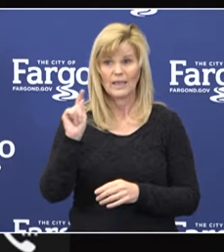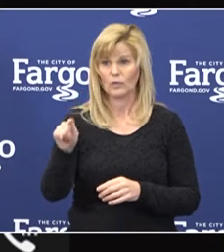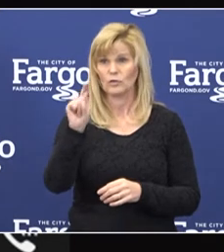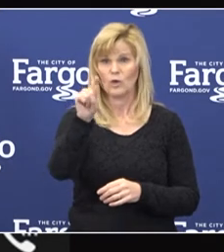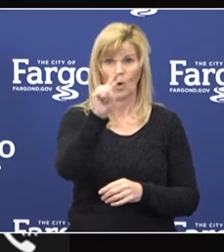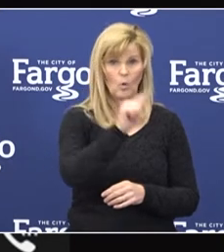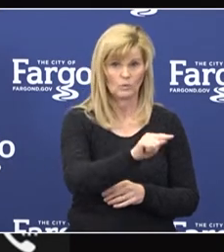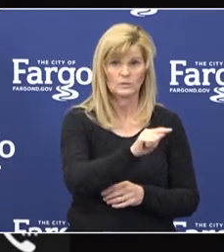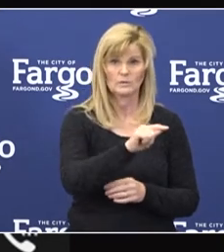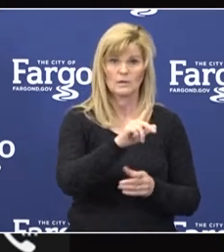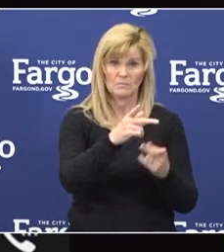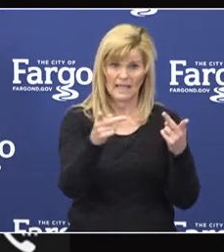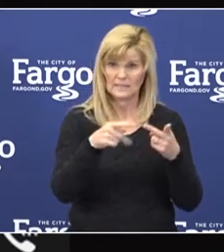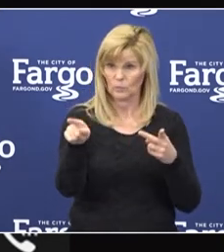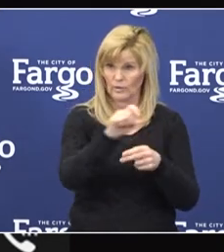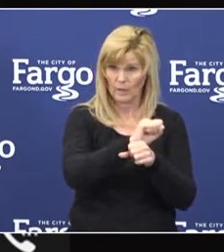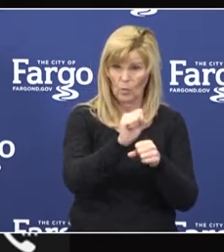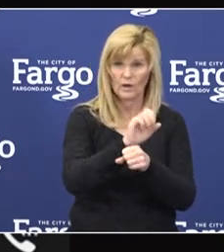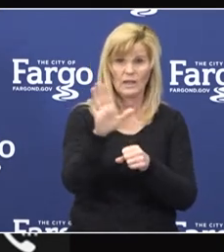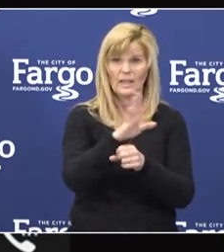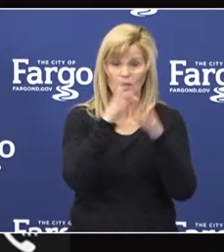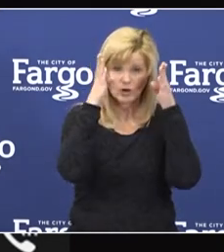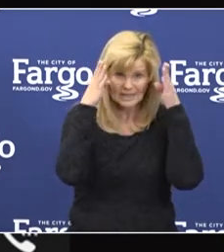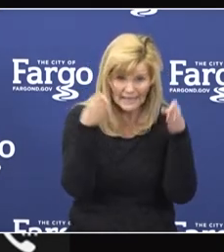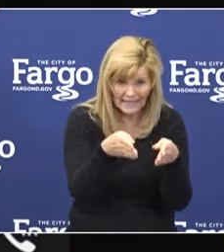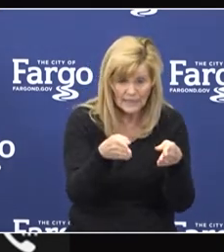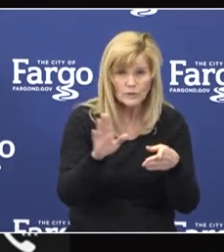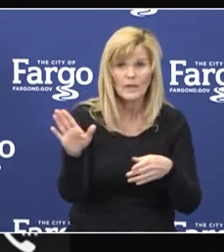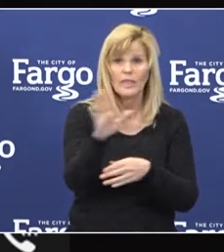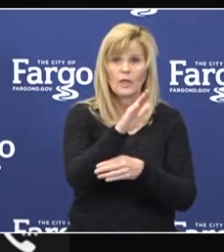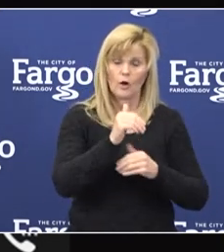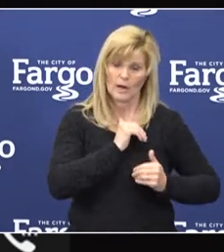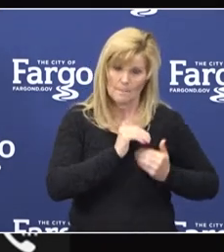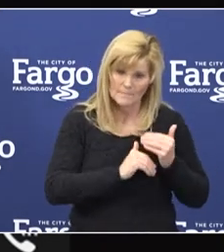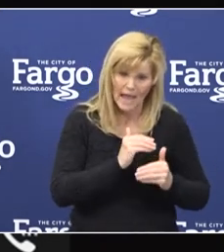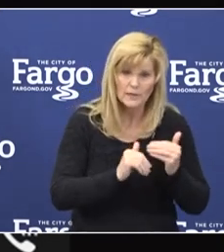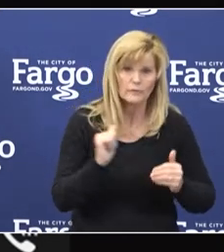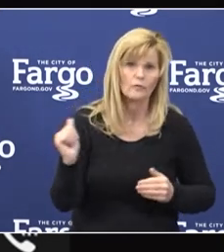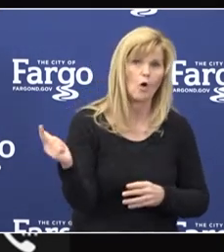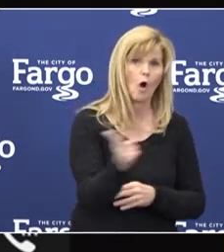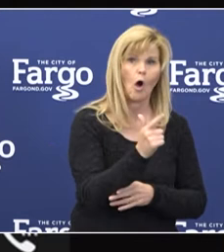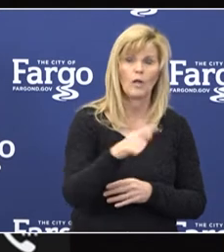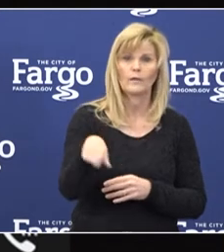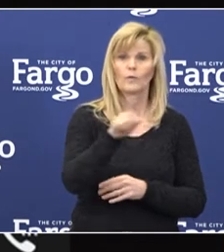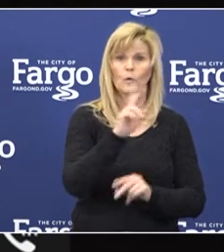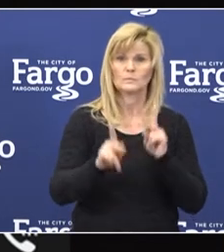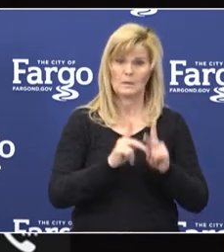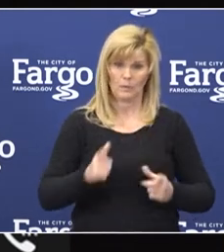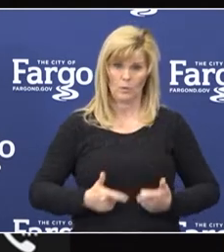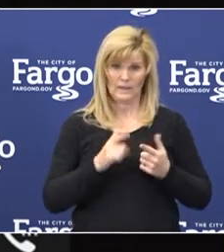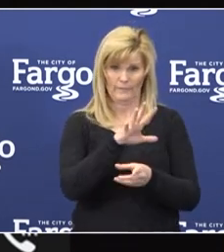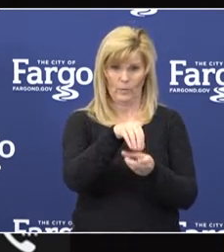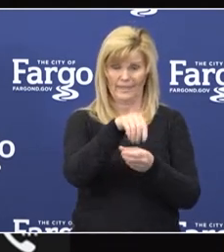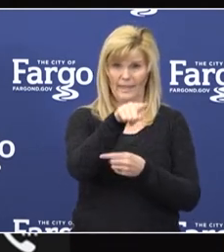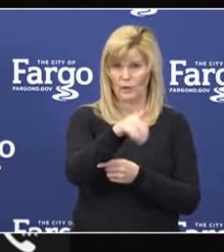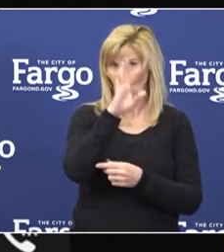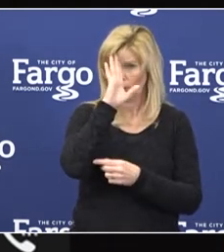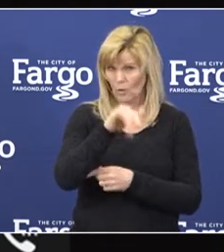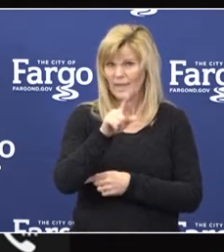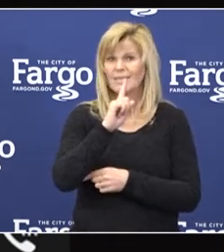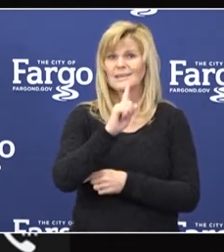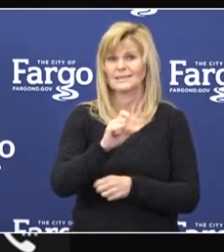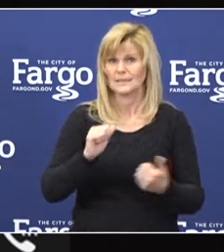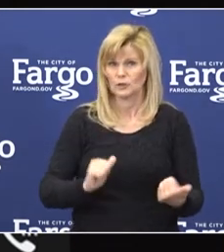for their dedication and their compassion for all of their residents. We realize this is especially challenging